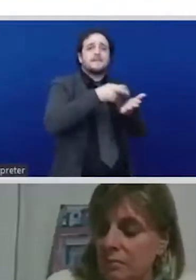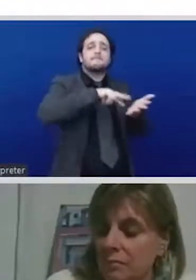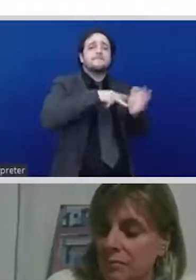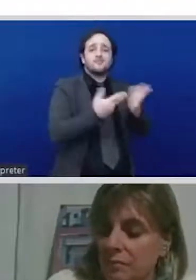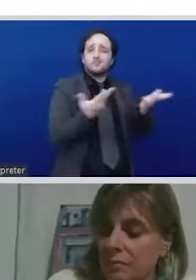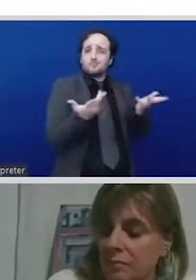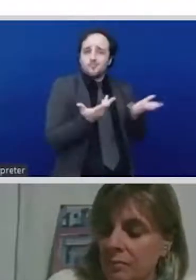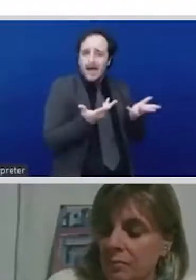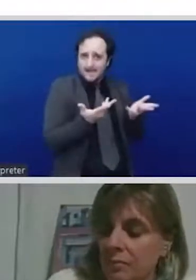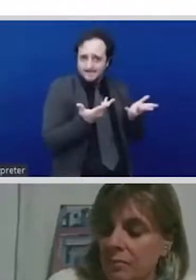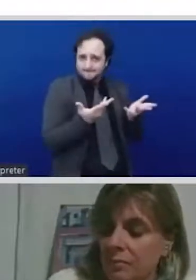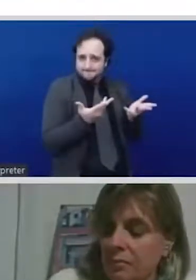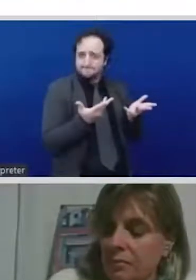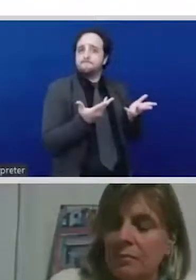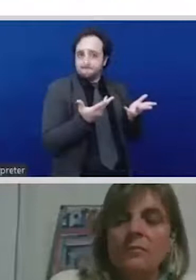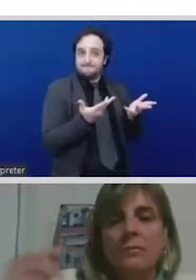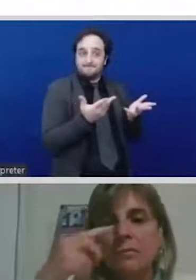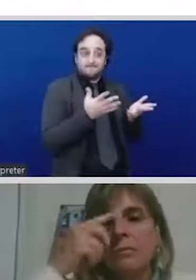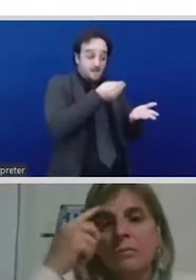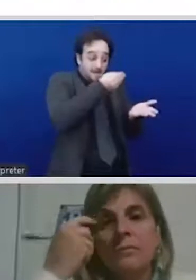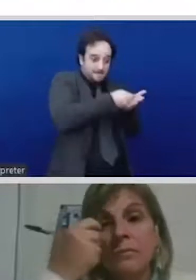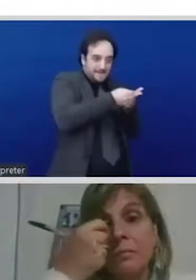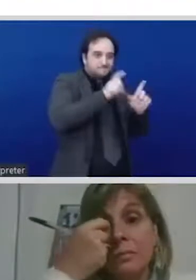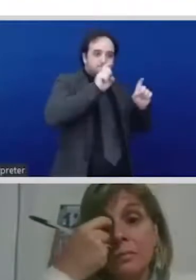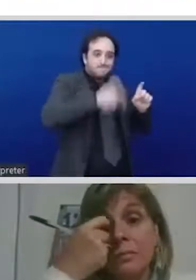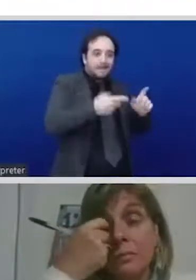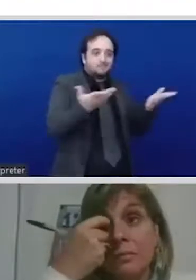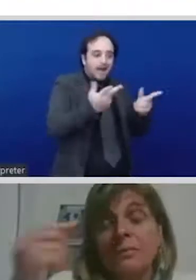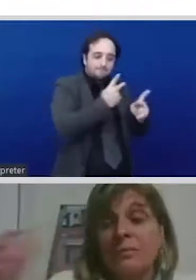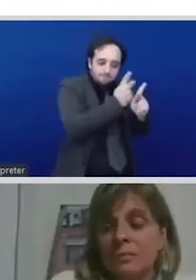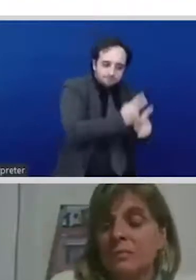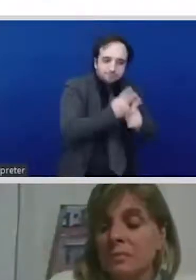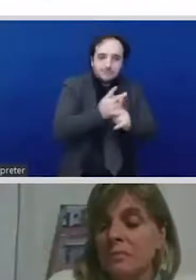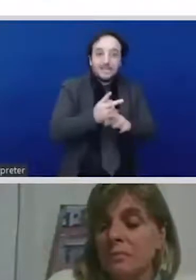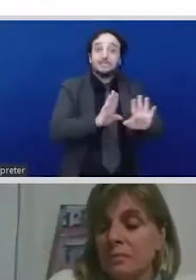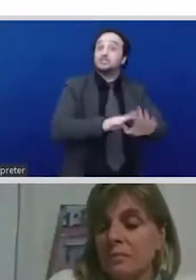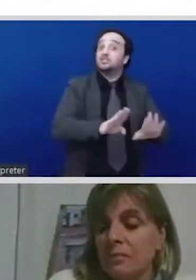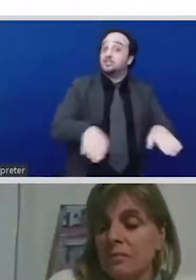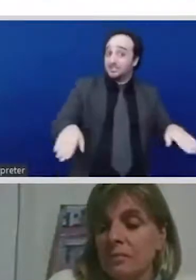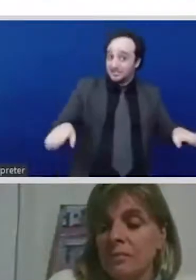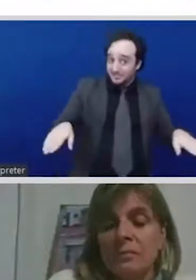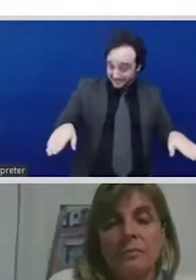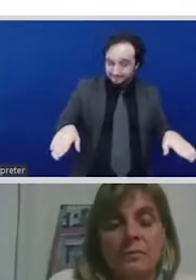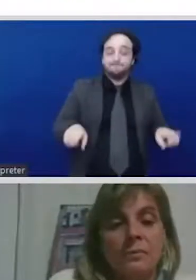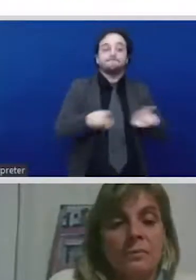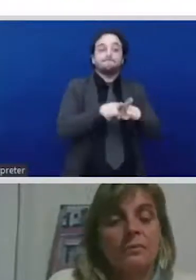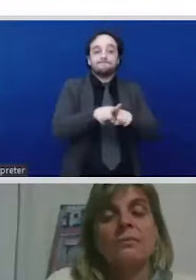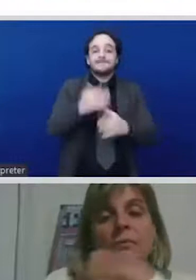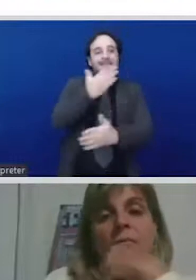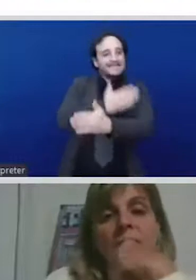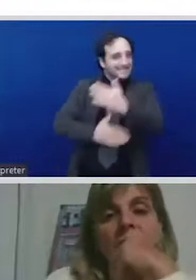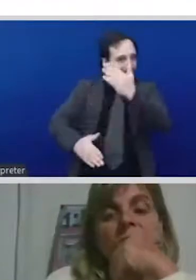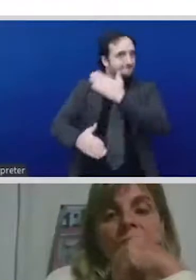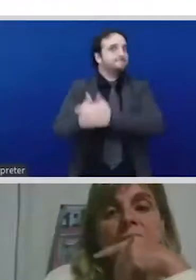sick but also general normal people who will get various activities performed for them including